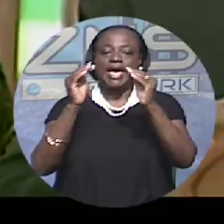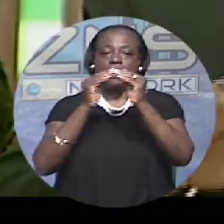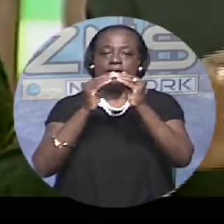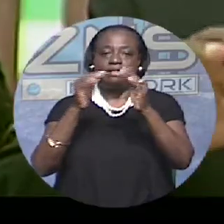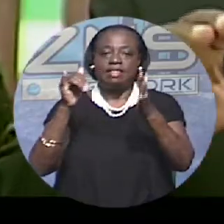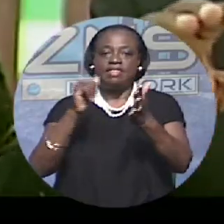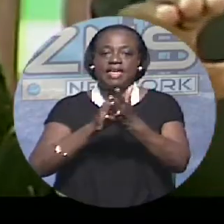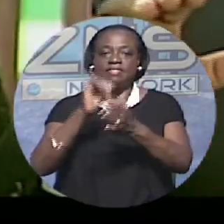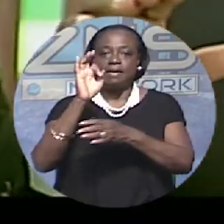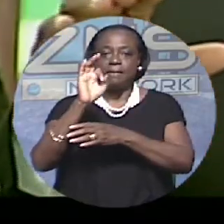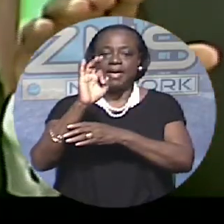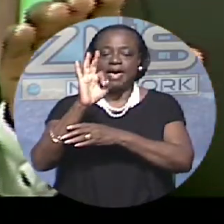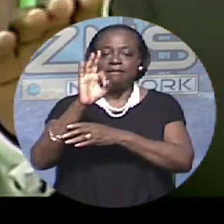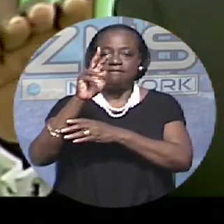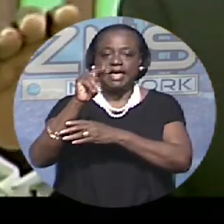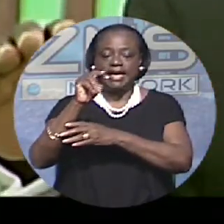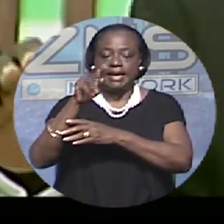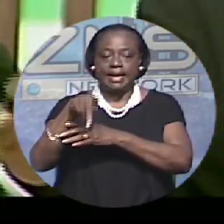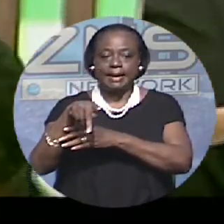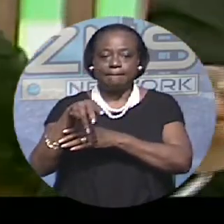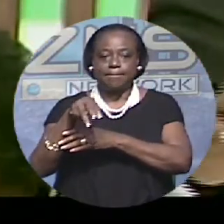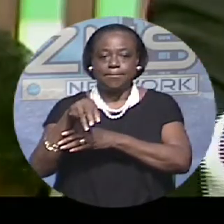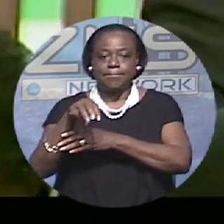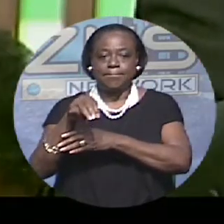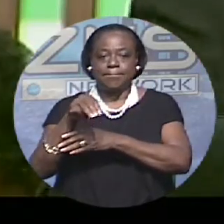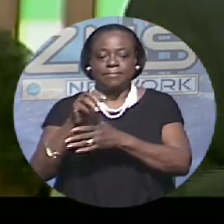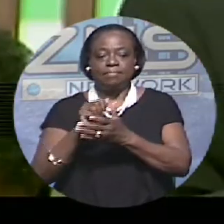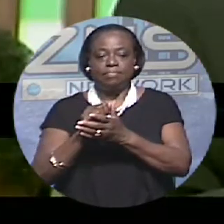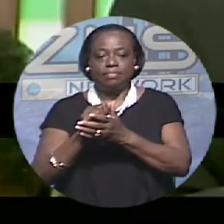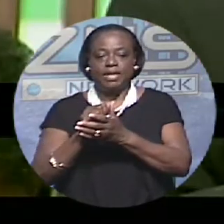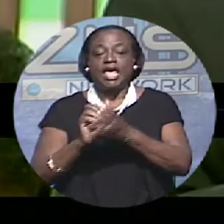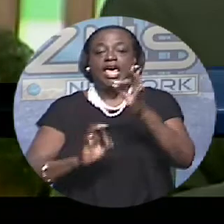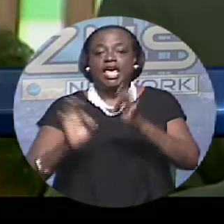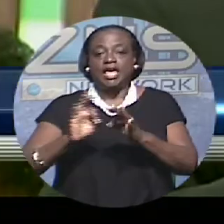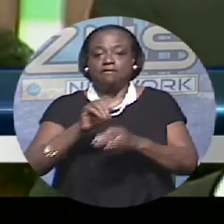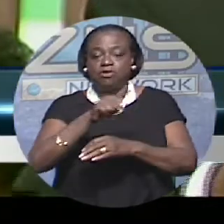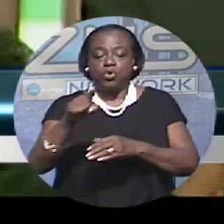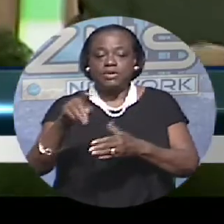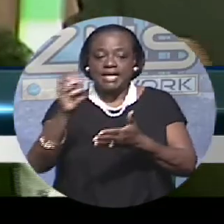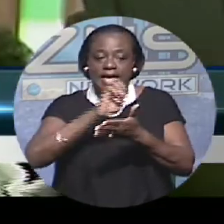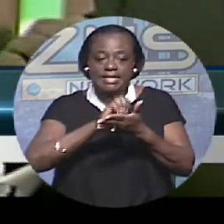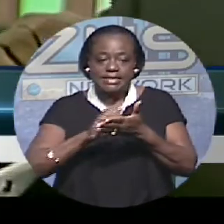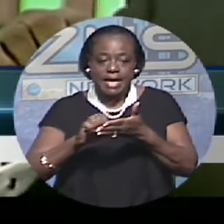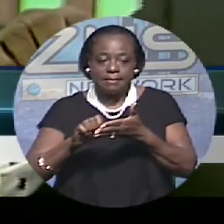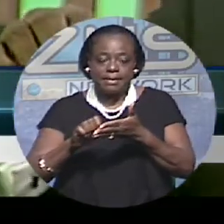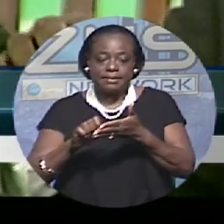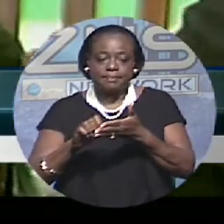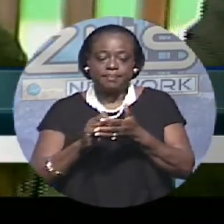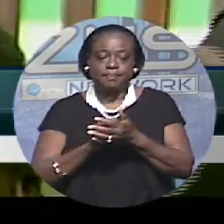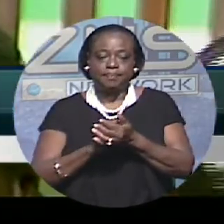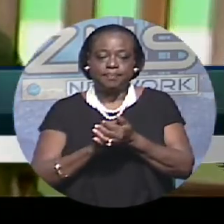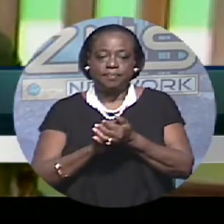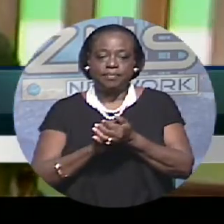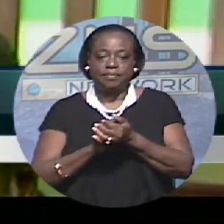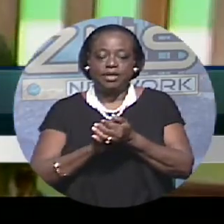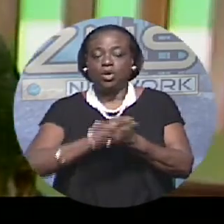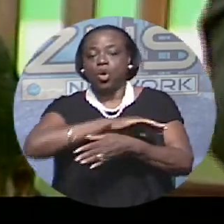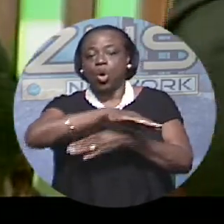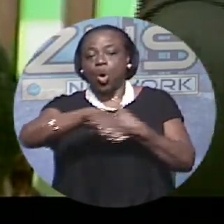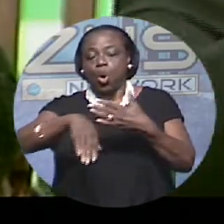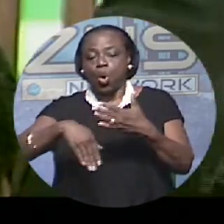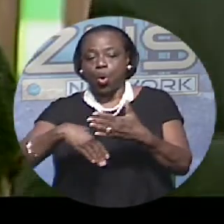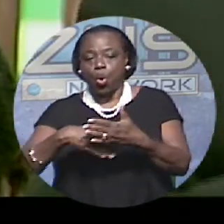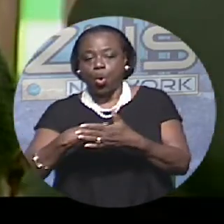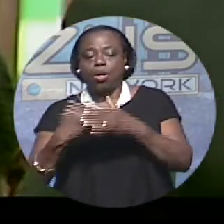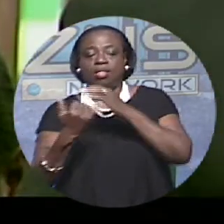I think if you want to examine in all of the jurisdictions